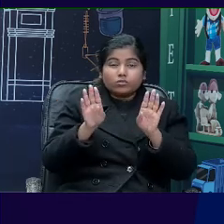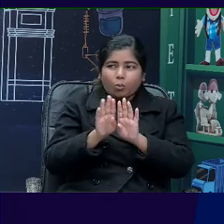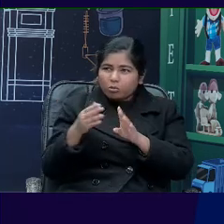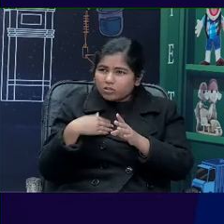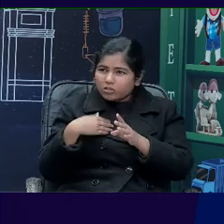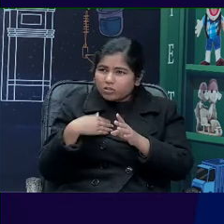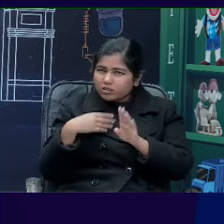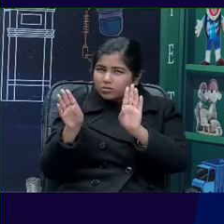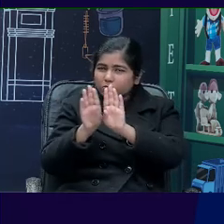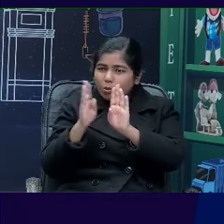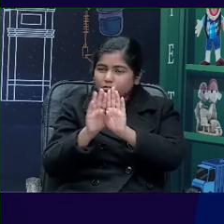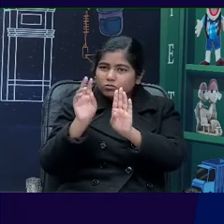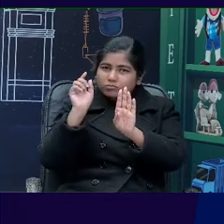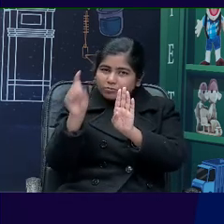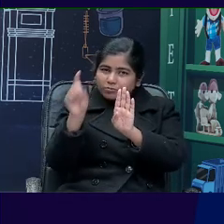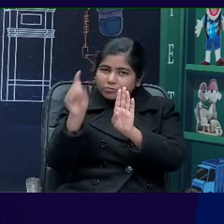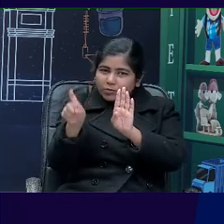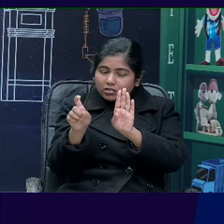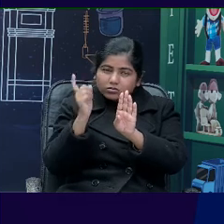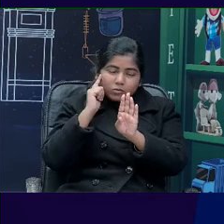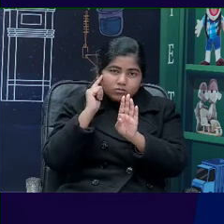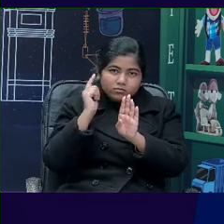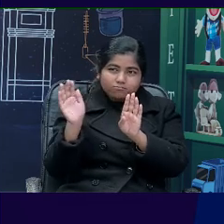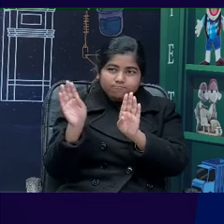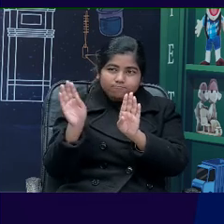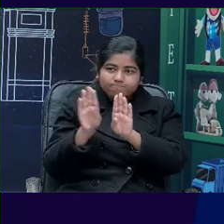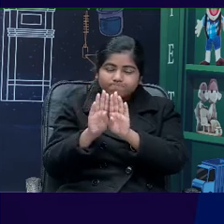Doorbell. This is a doorbell.